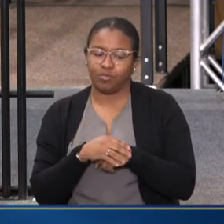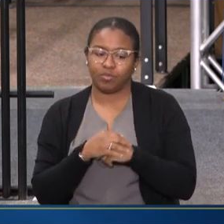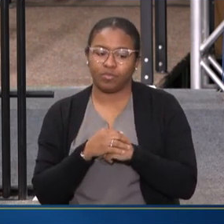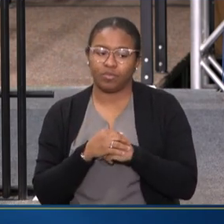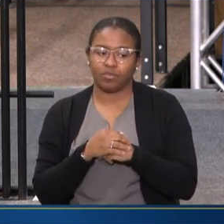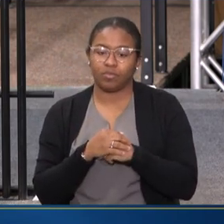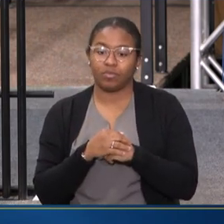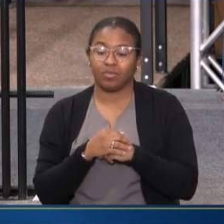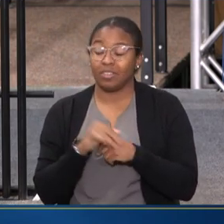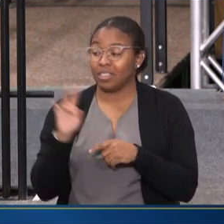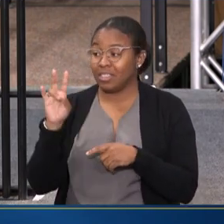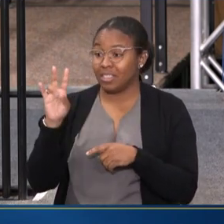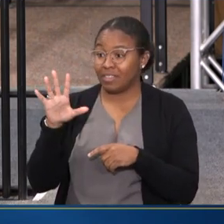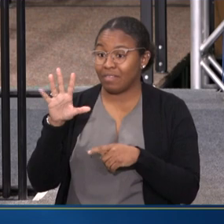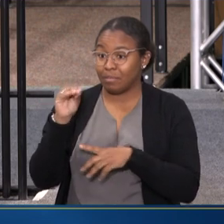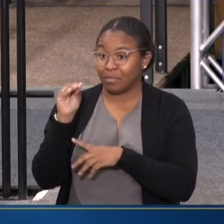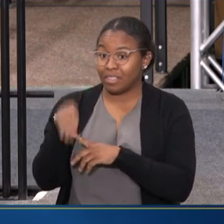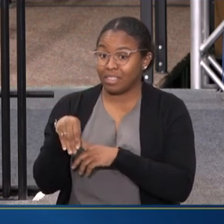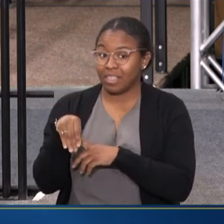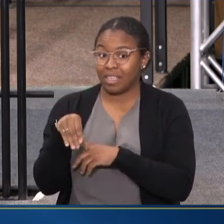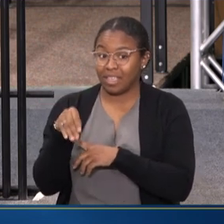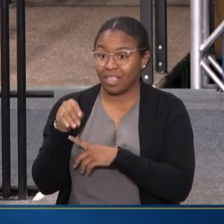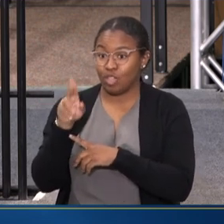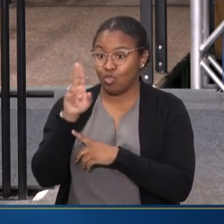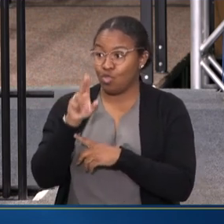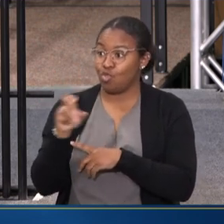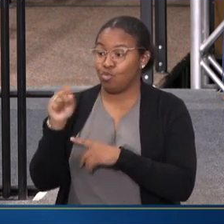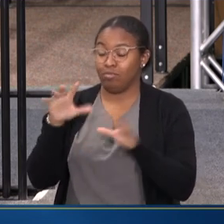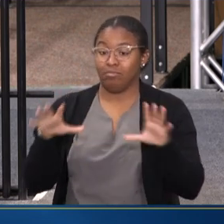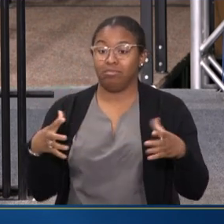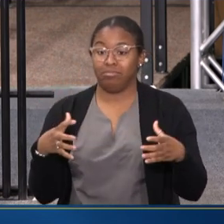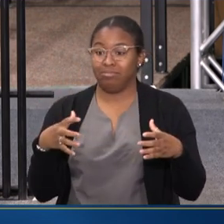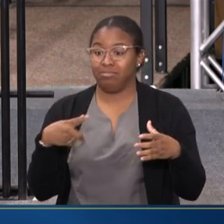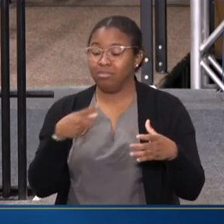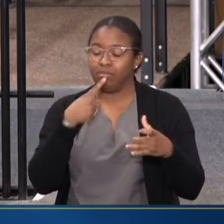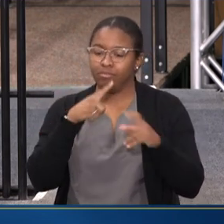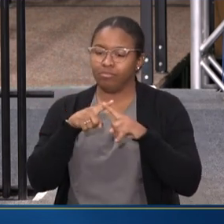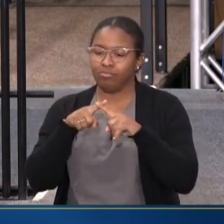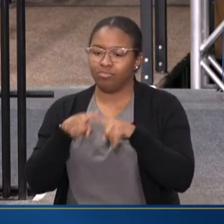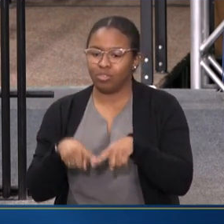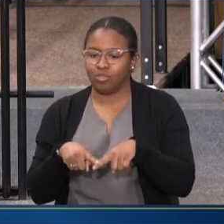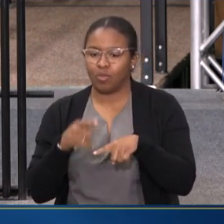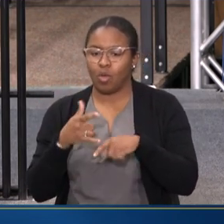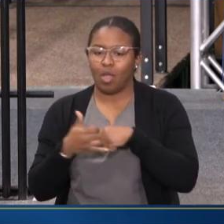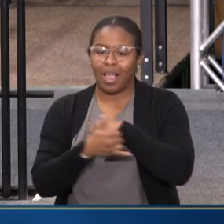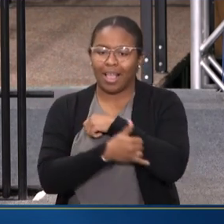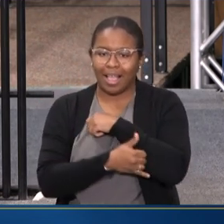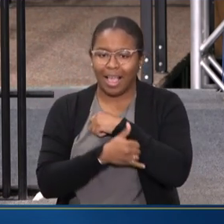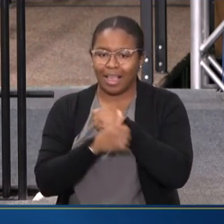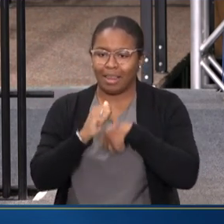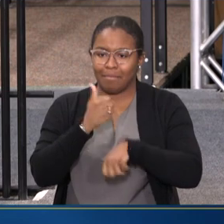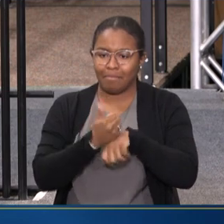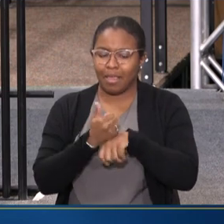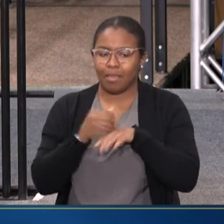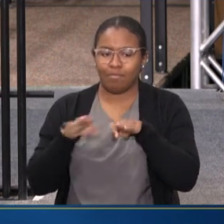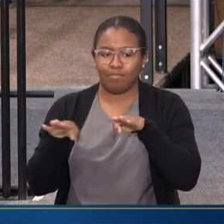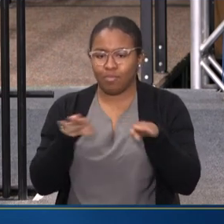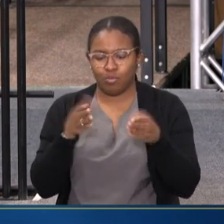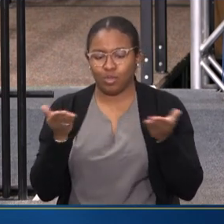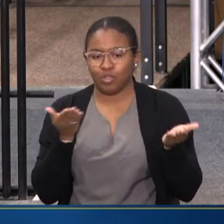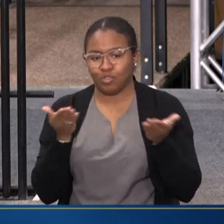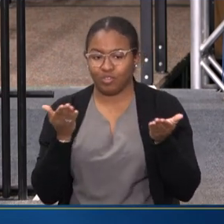Seventy-five percent of the U.S. population is reliant on county-based behavioral services